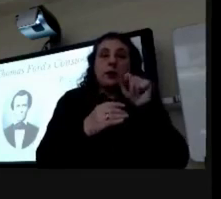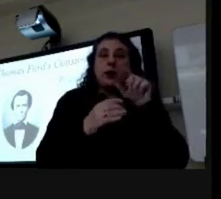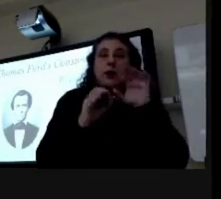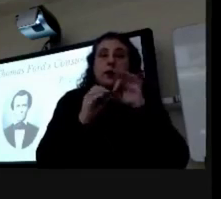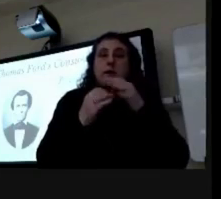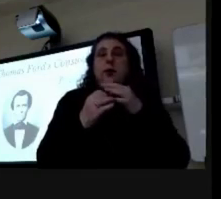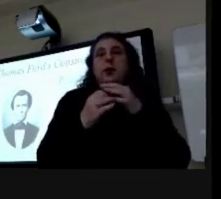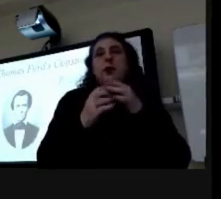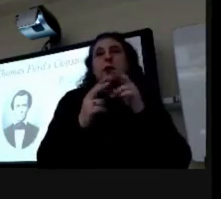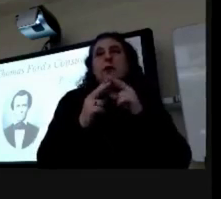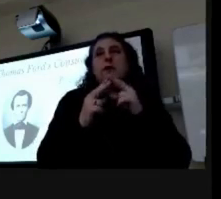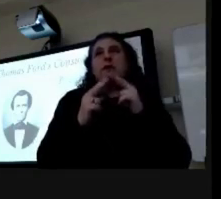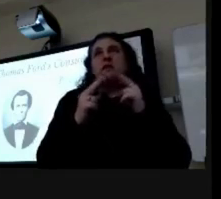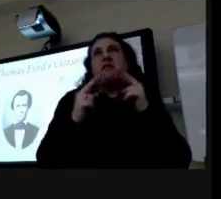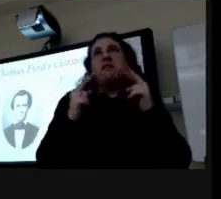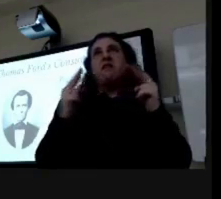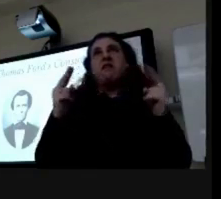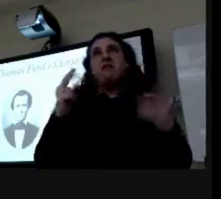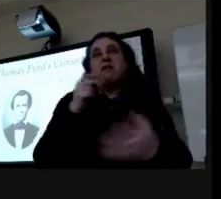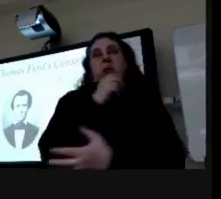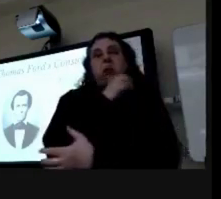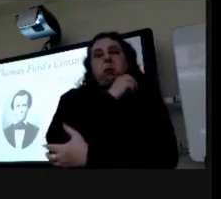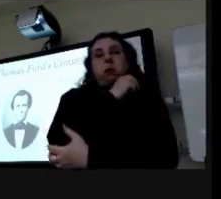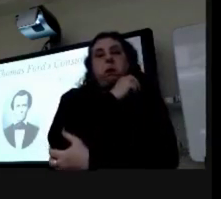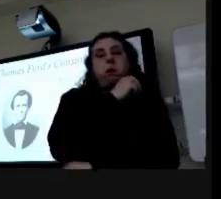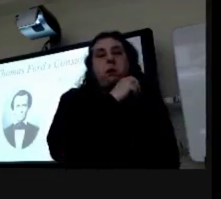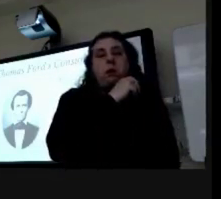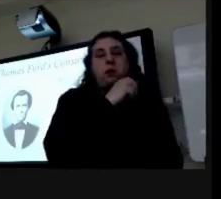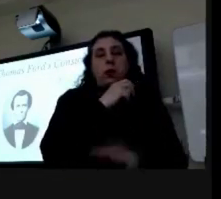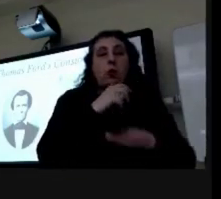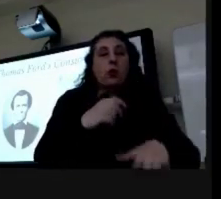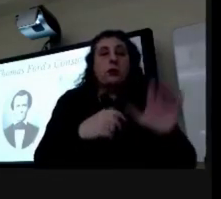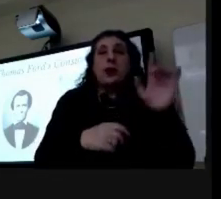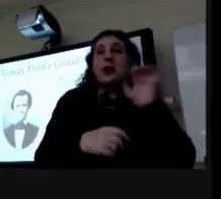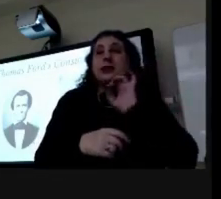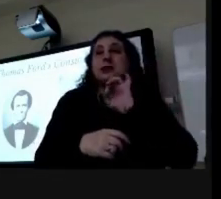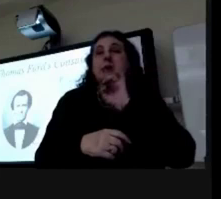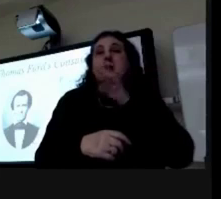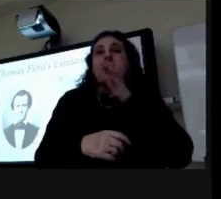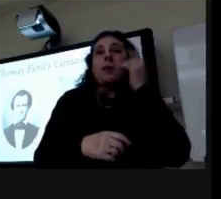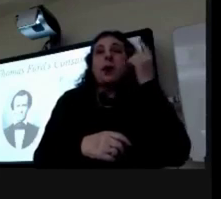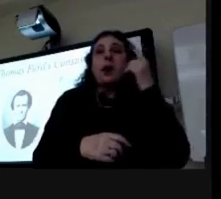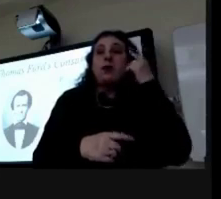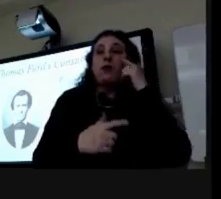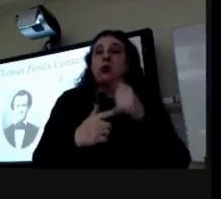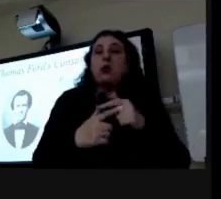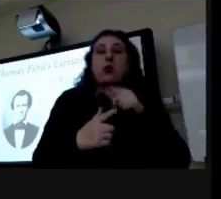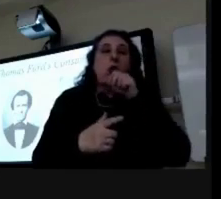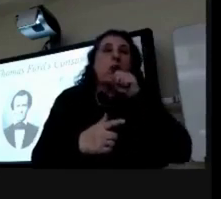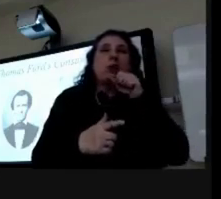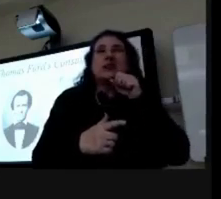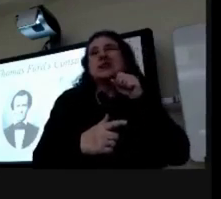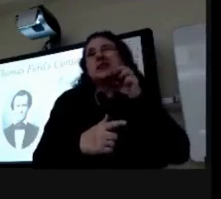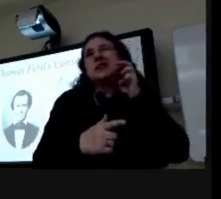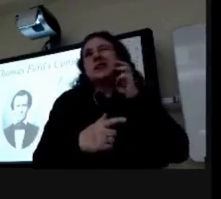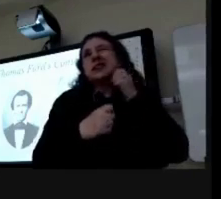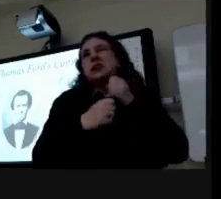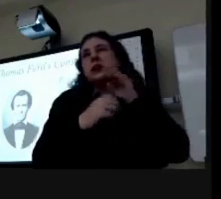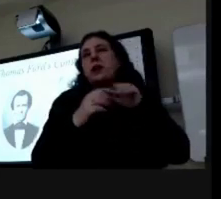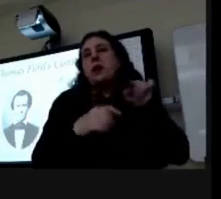family was extremely poor uh he was raised by a single mother and his half brother who was six years older than him